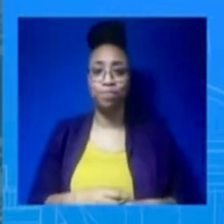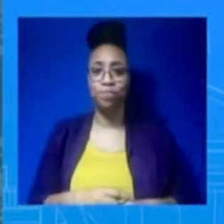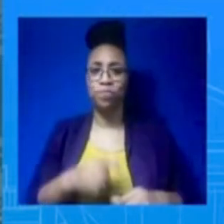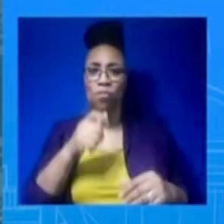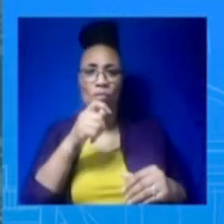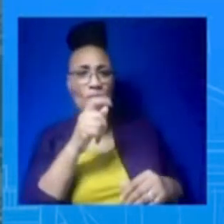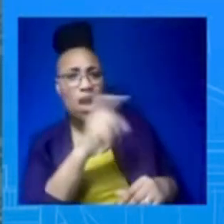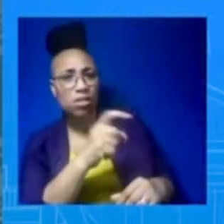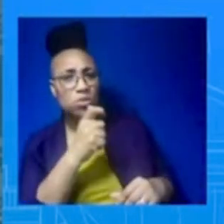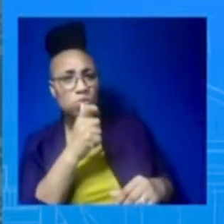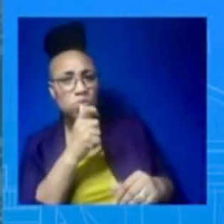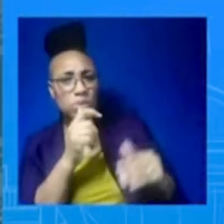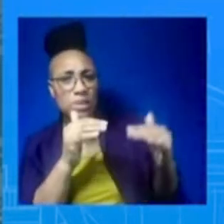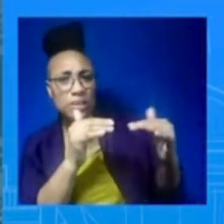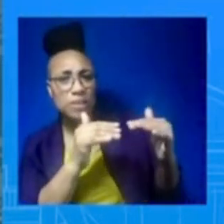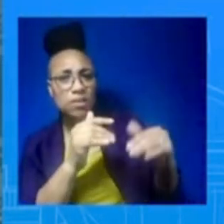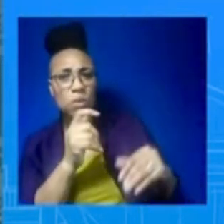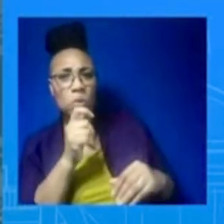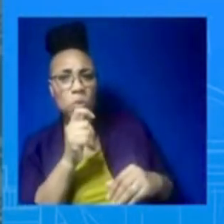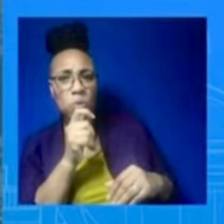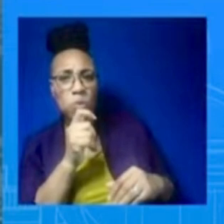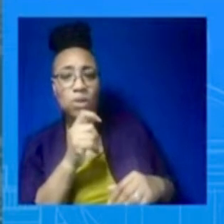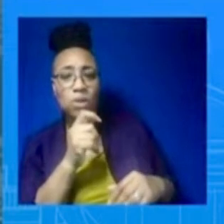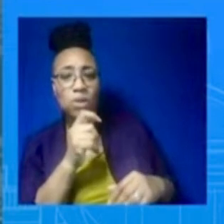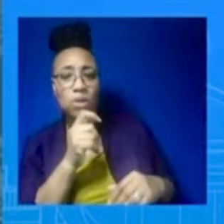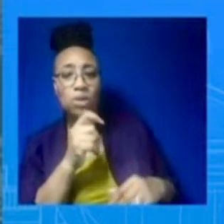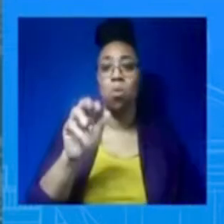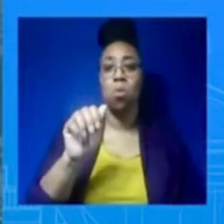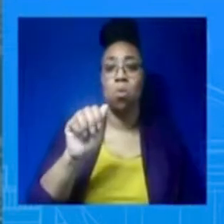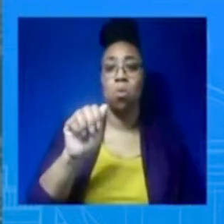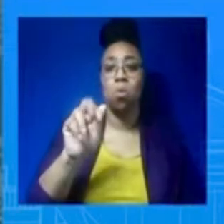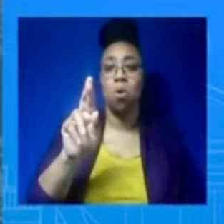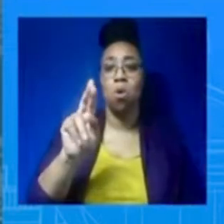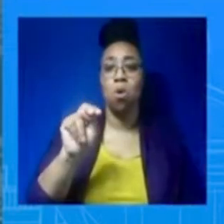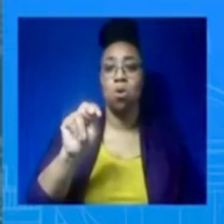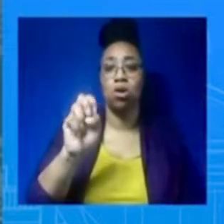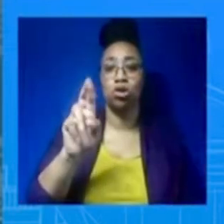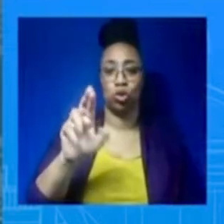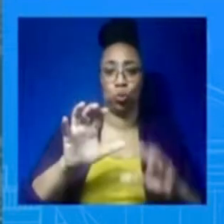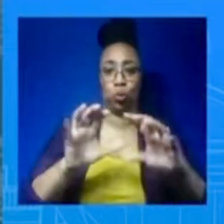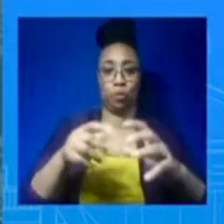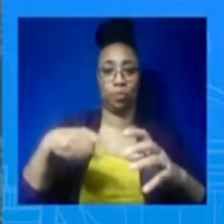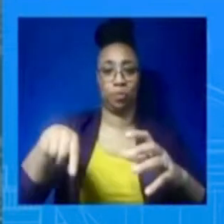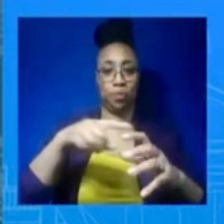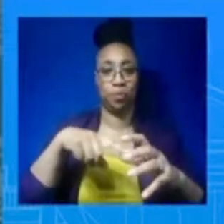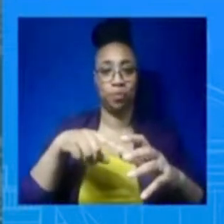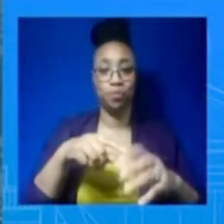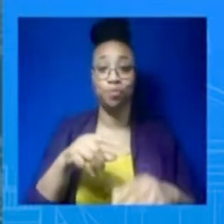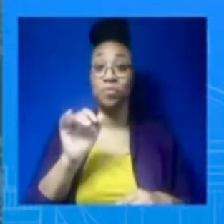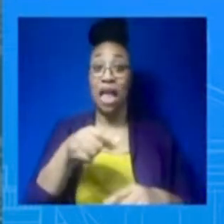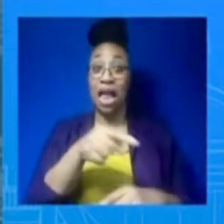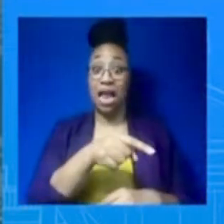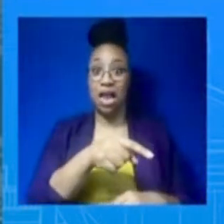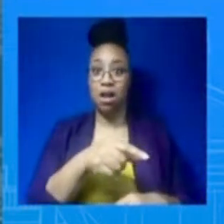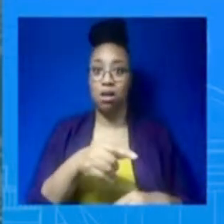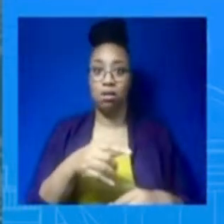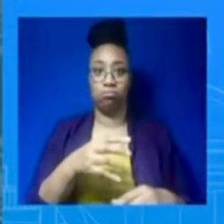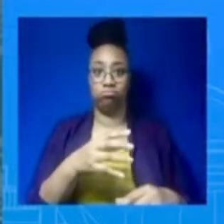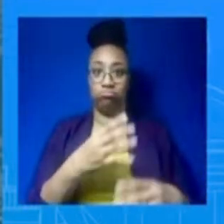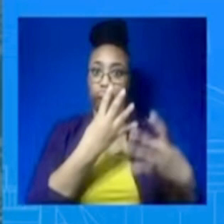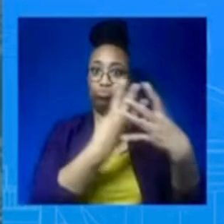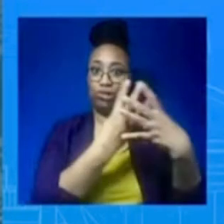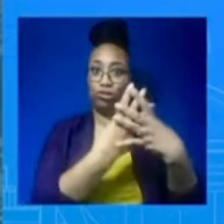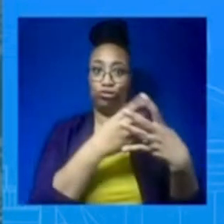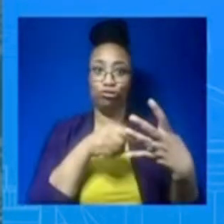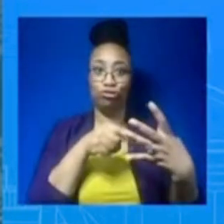treating their recruits, largely convicts, as basically as cannon fodder, throwing them into a literal meat grinder here in human ways